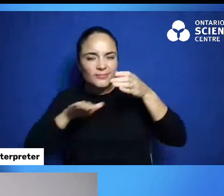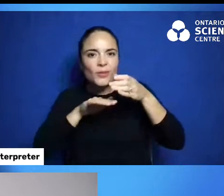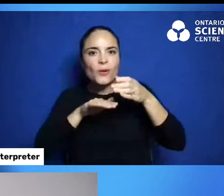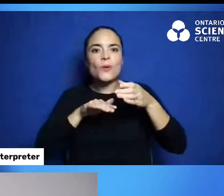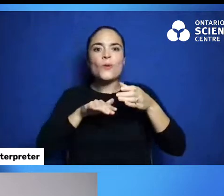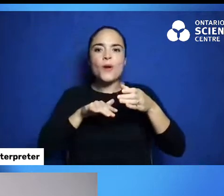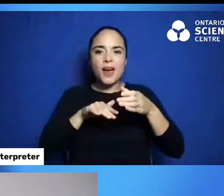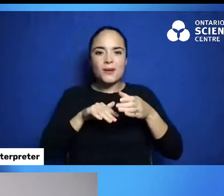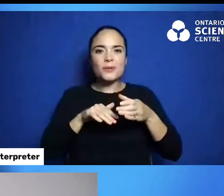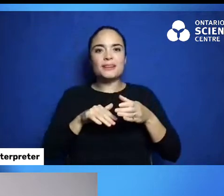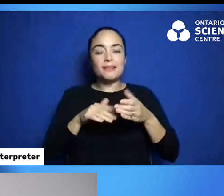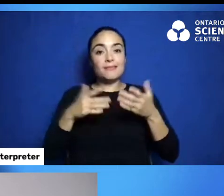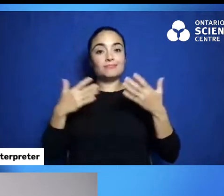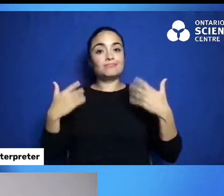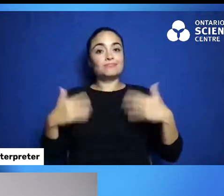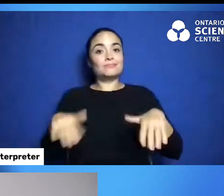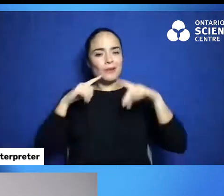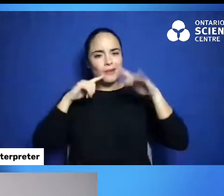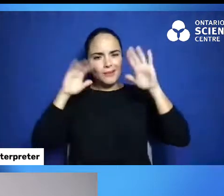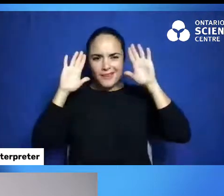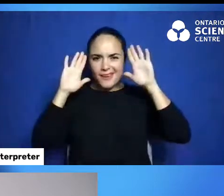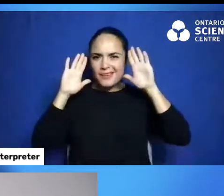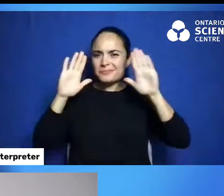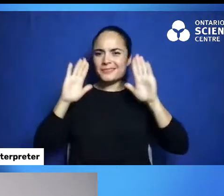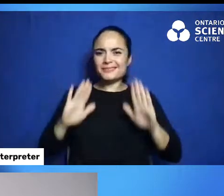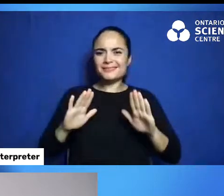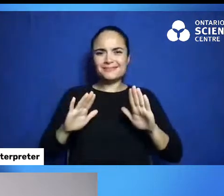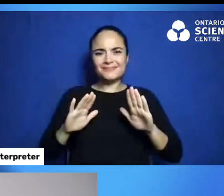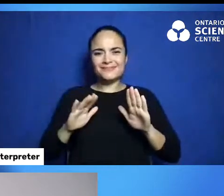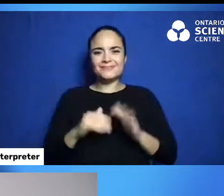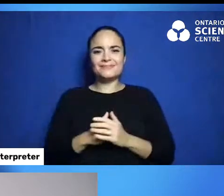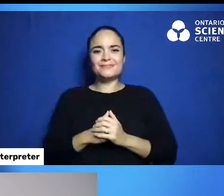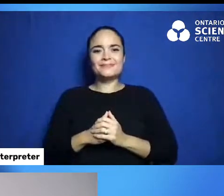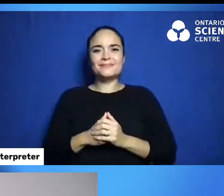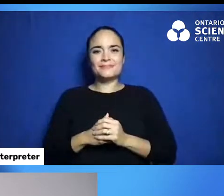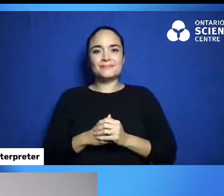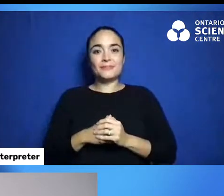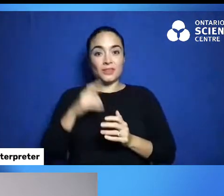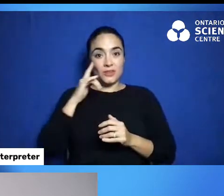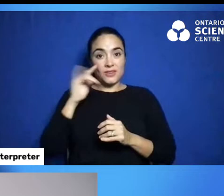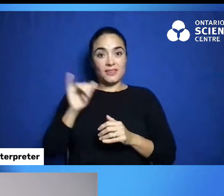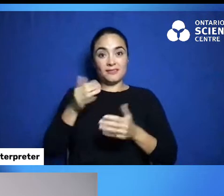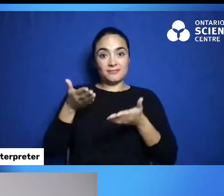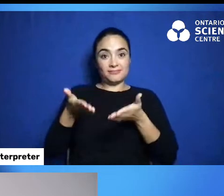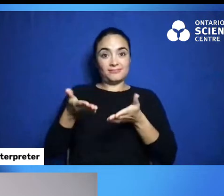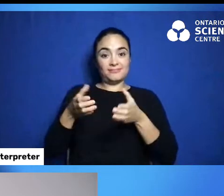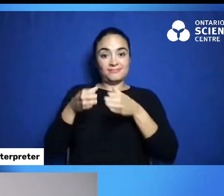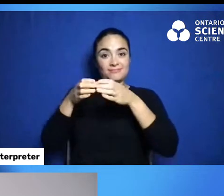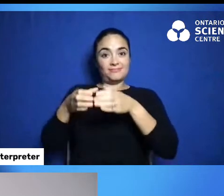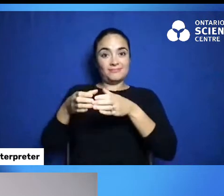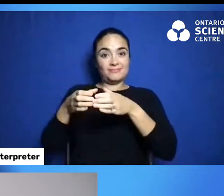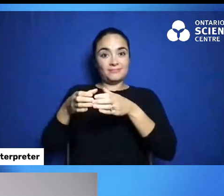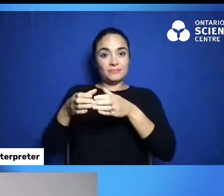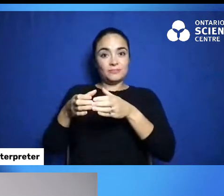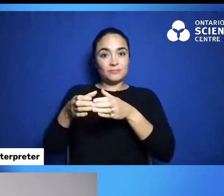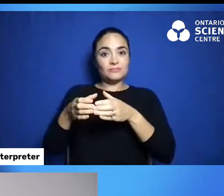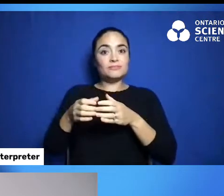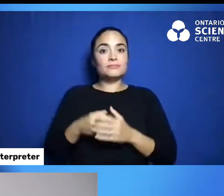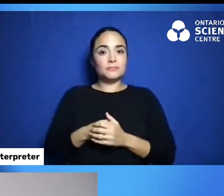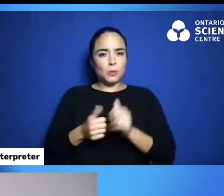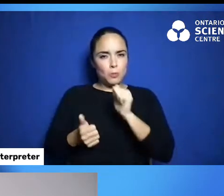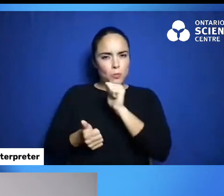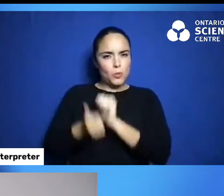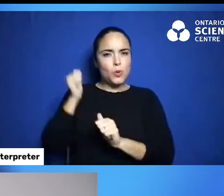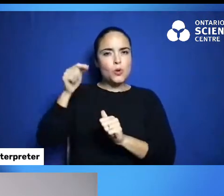Well, this is fantastic. It looks like this container holds the most water. So, it